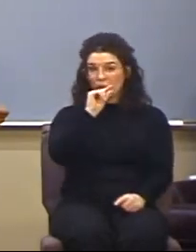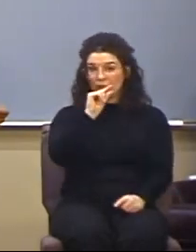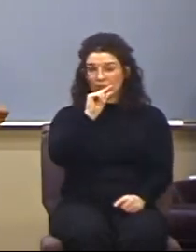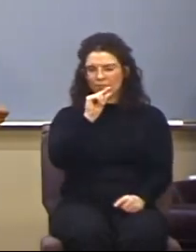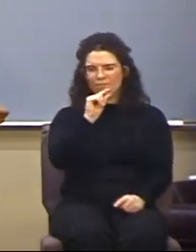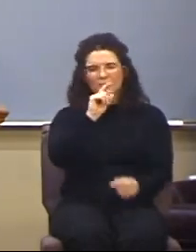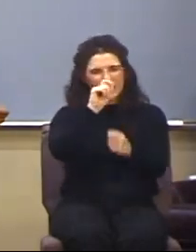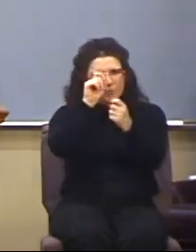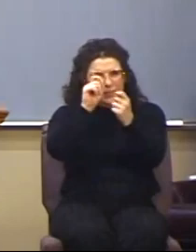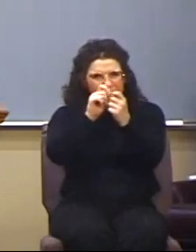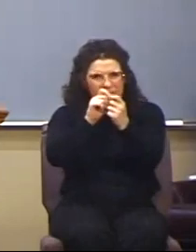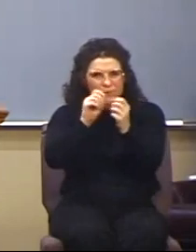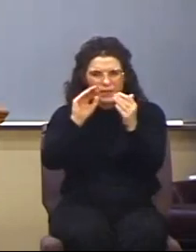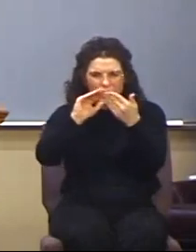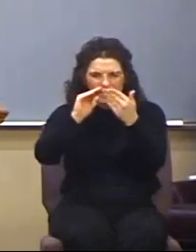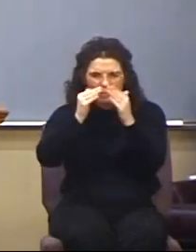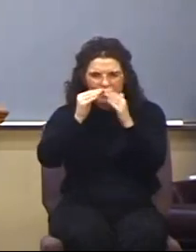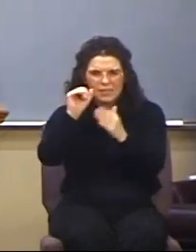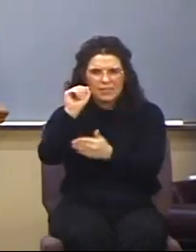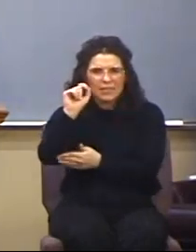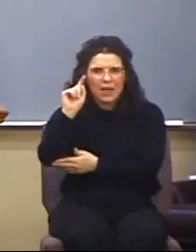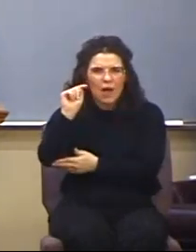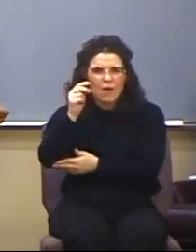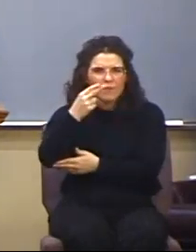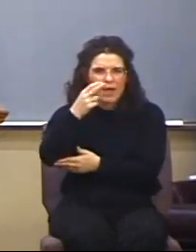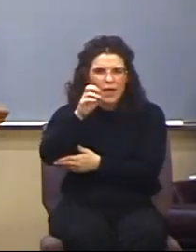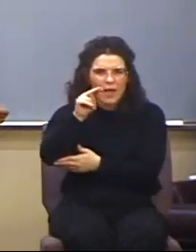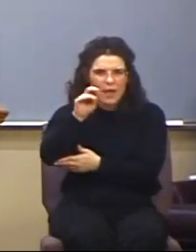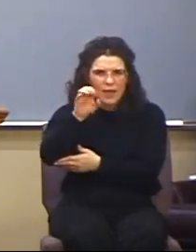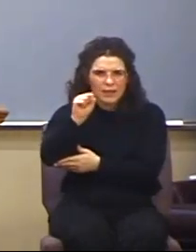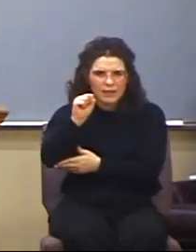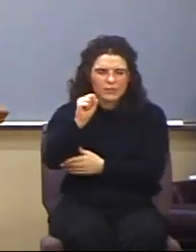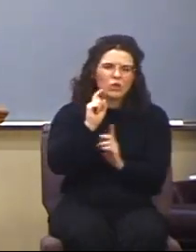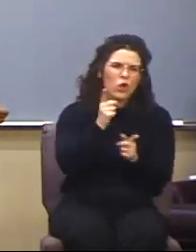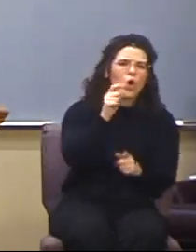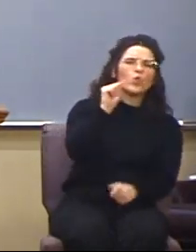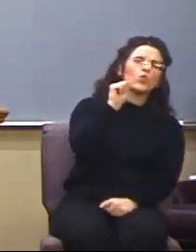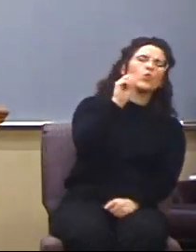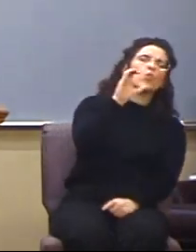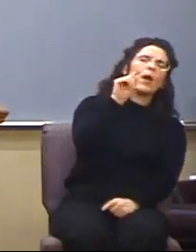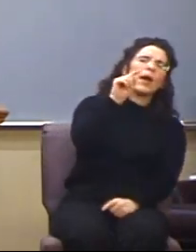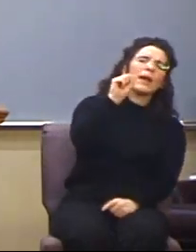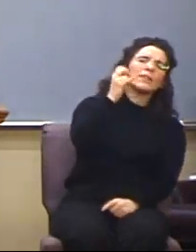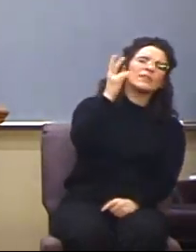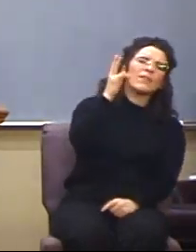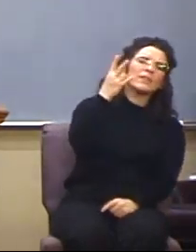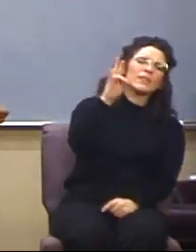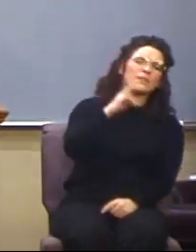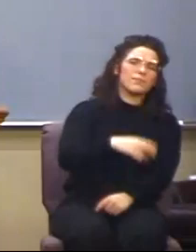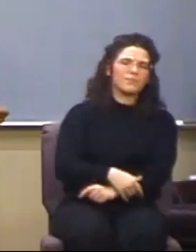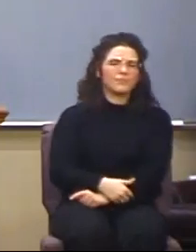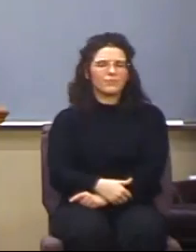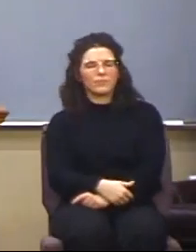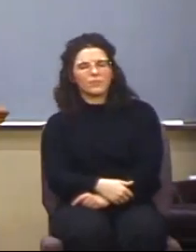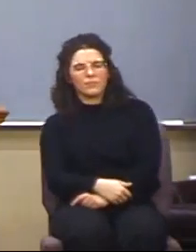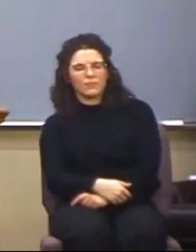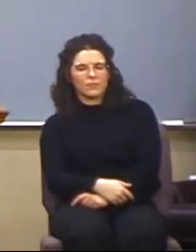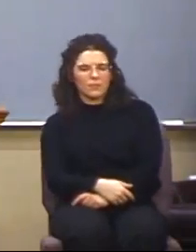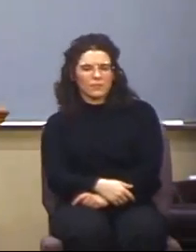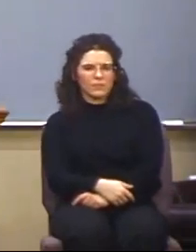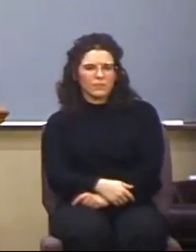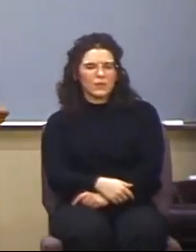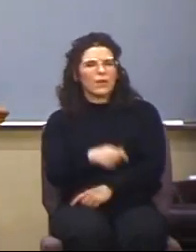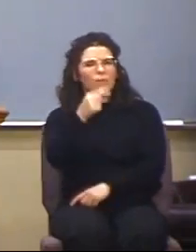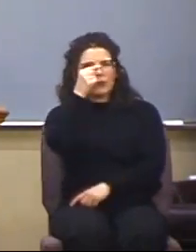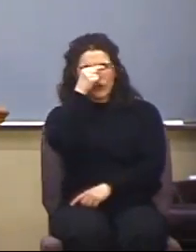17, the Greeks, they had a problem with the doctrine of resurrection. We're familiar with the Sadducees.